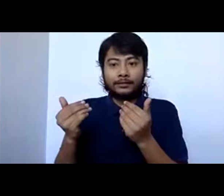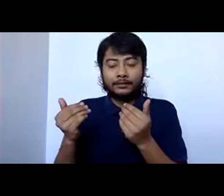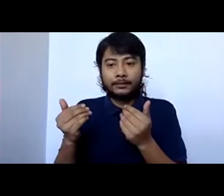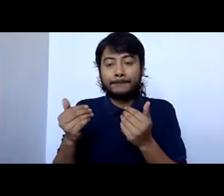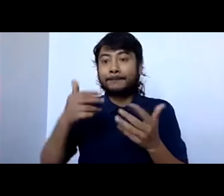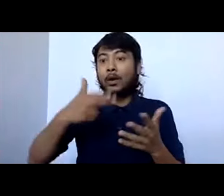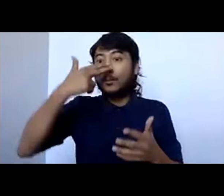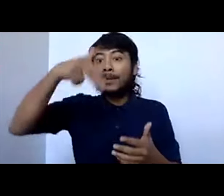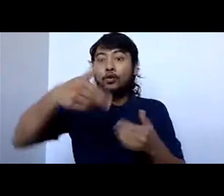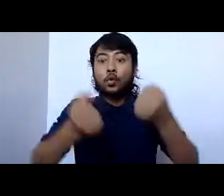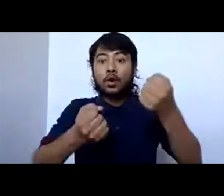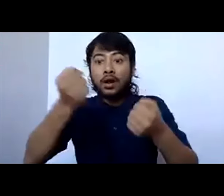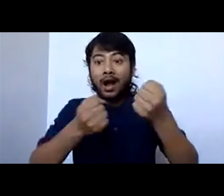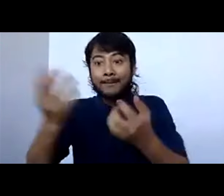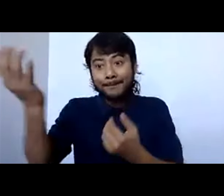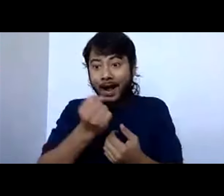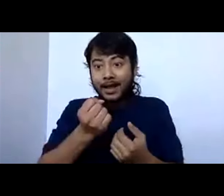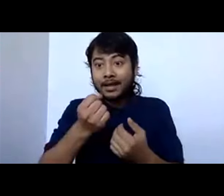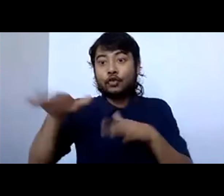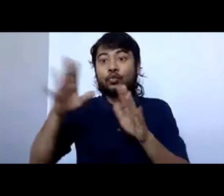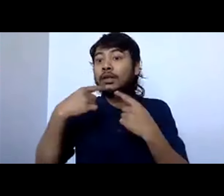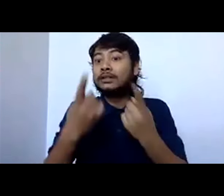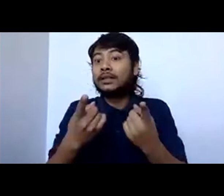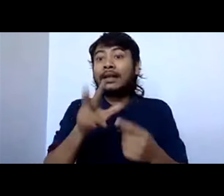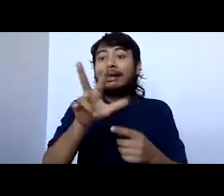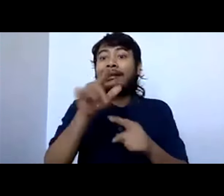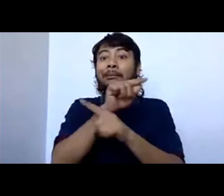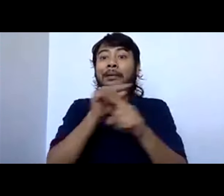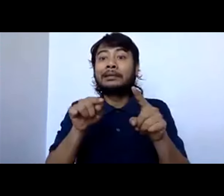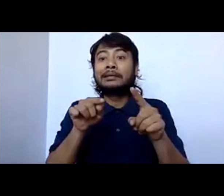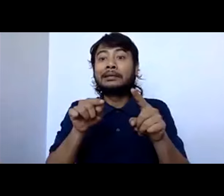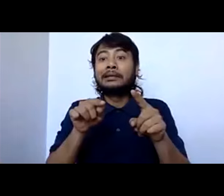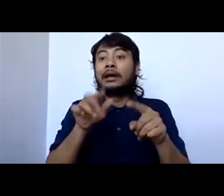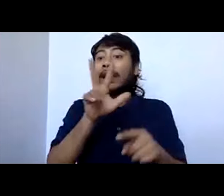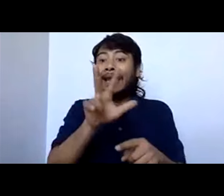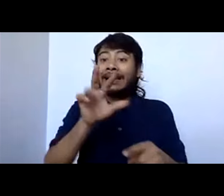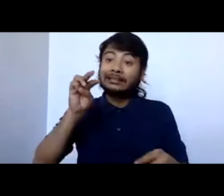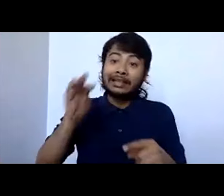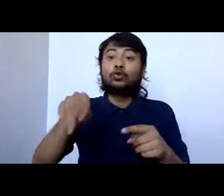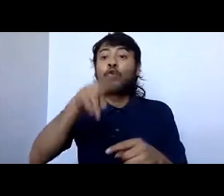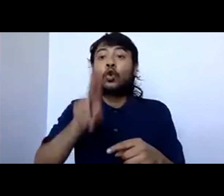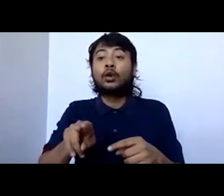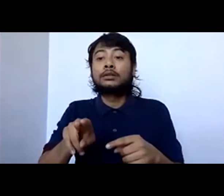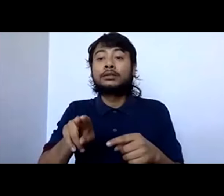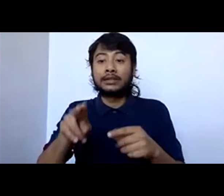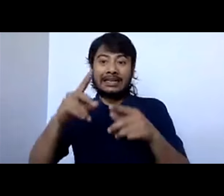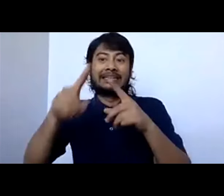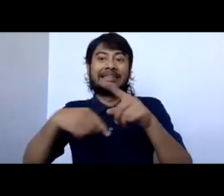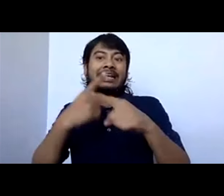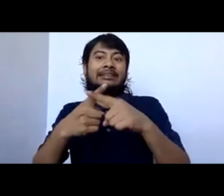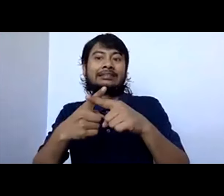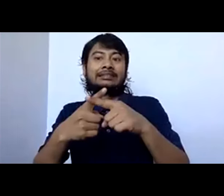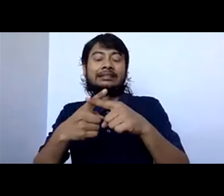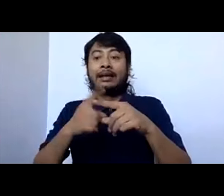car, for example, you would have to pay an extra tax of up to $8,000. While if you were to buy an electric vehicle, you would get an $8